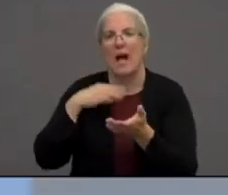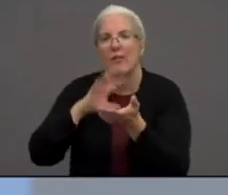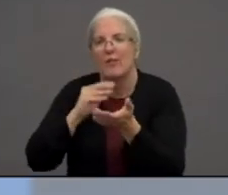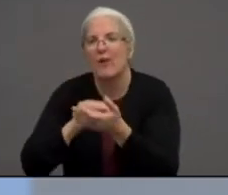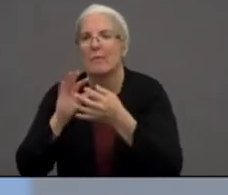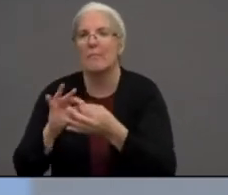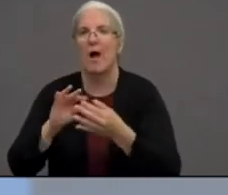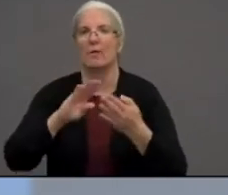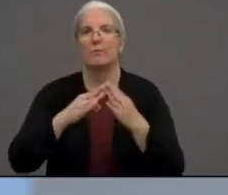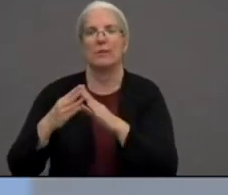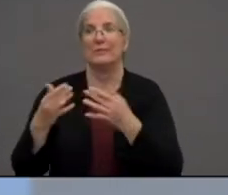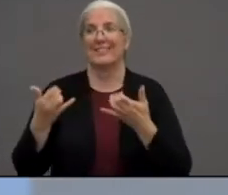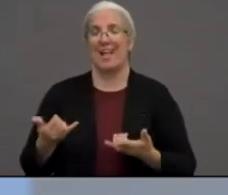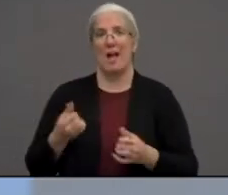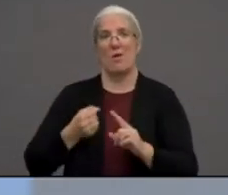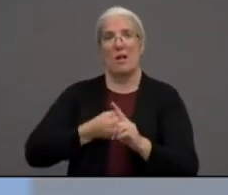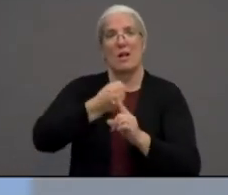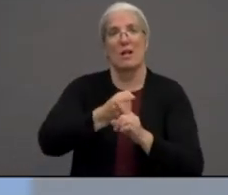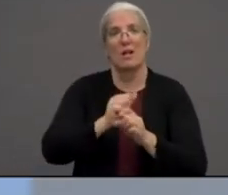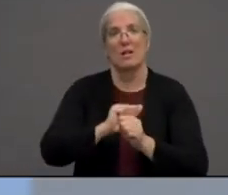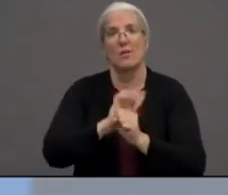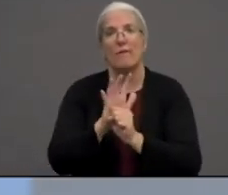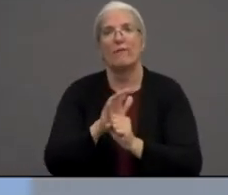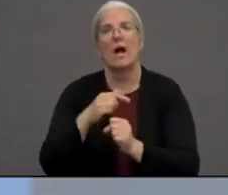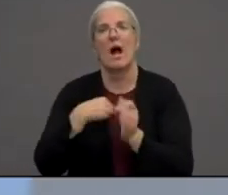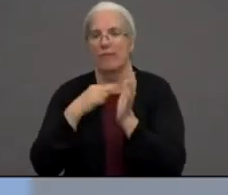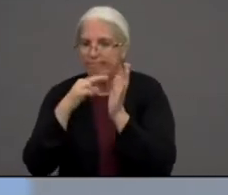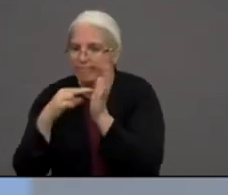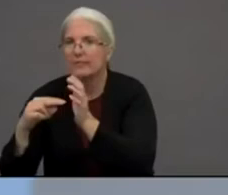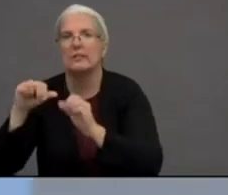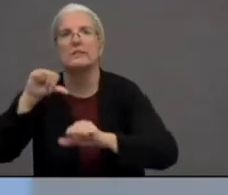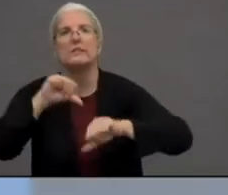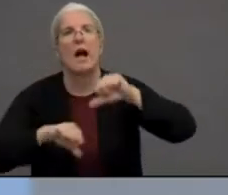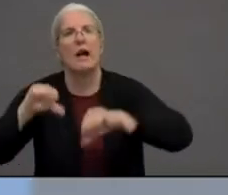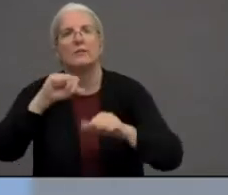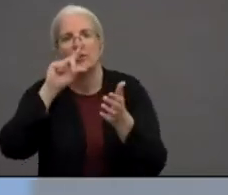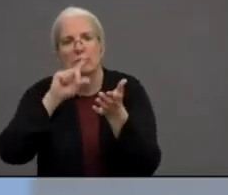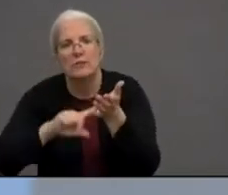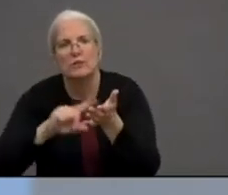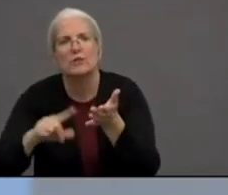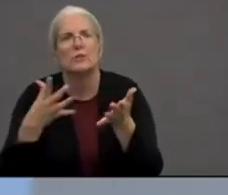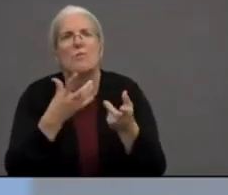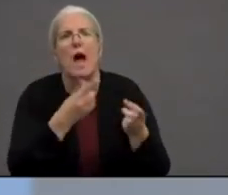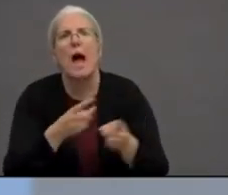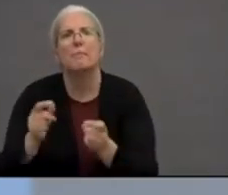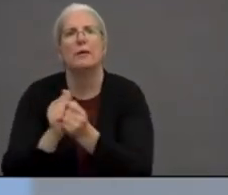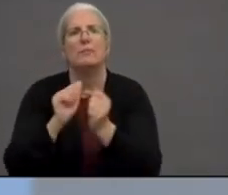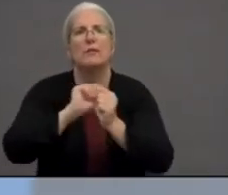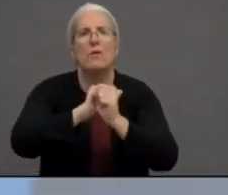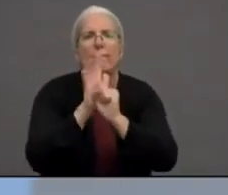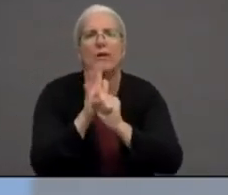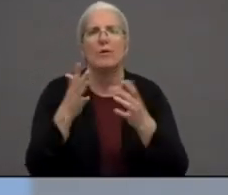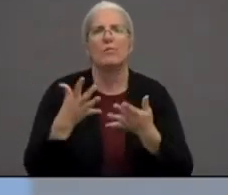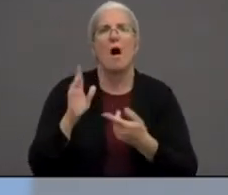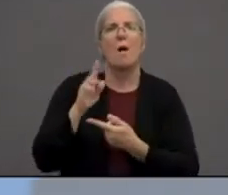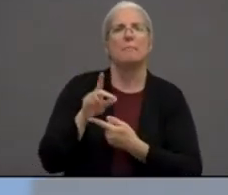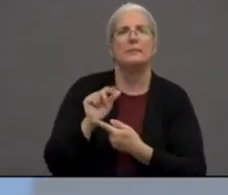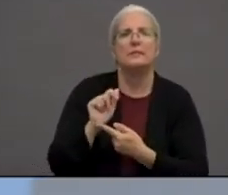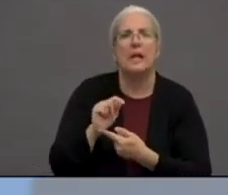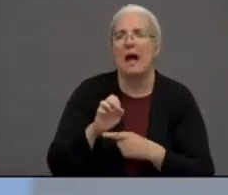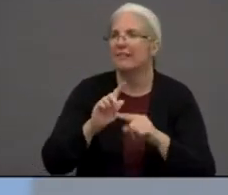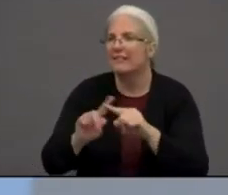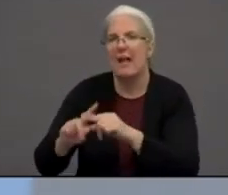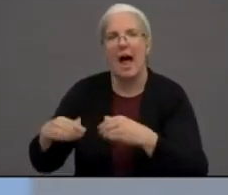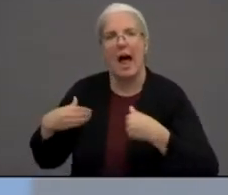I read about scientific research, about what's happening with COVID-19 or, you know, And so you